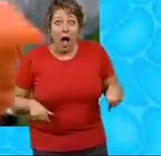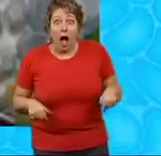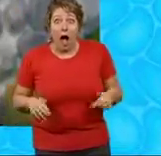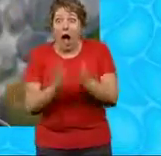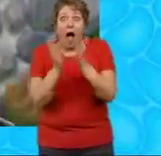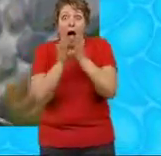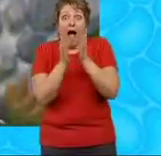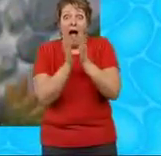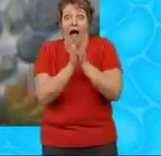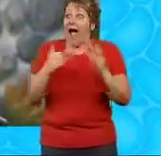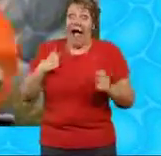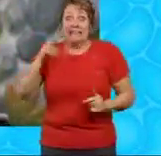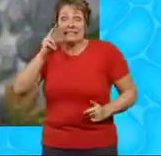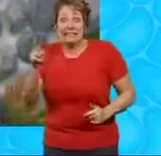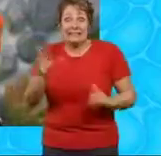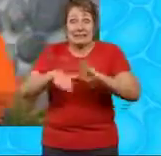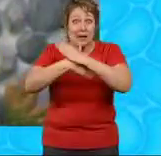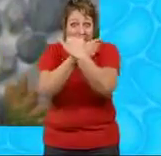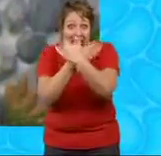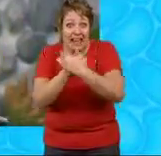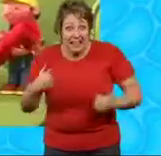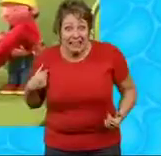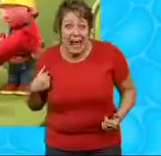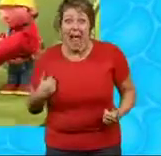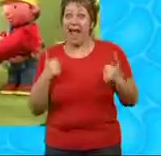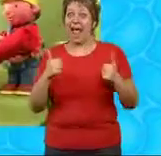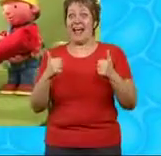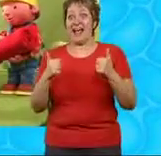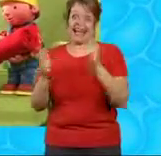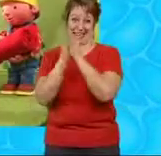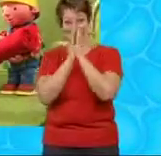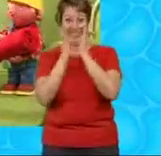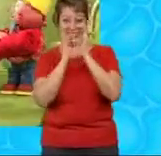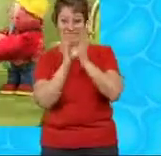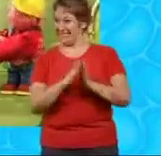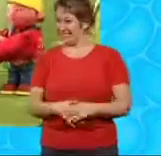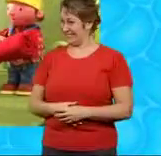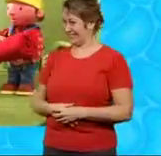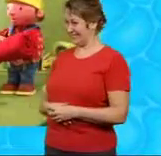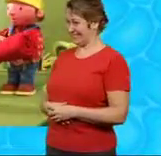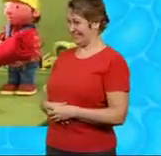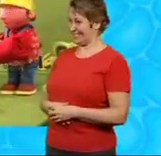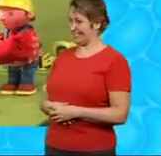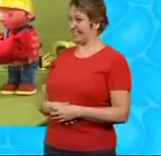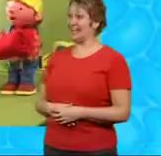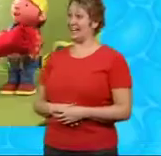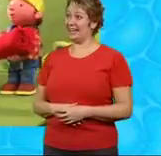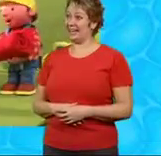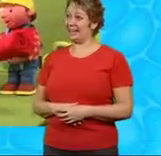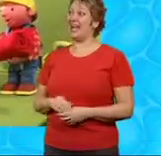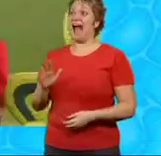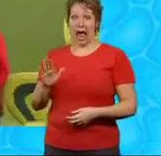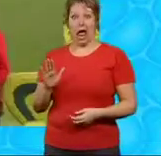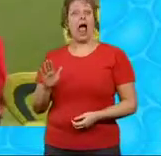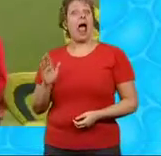That means I'll see the bats! Oh! Brilliant! Yes,